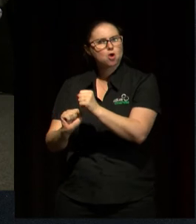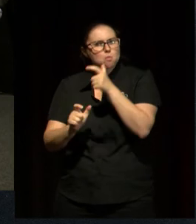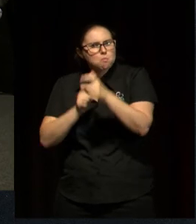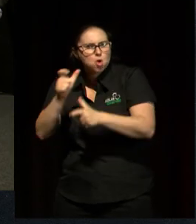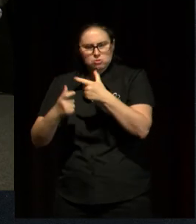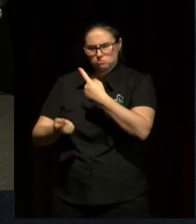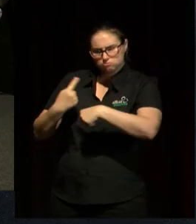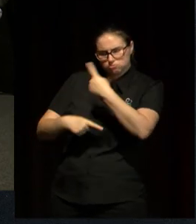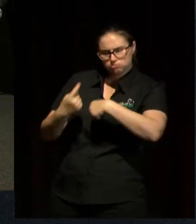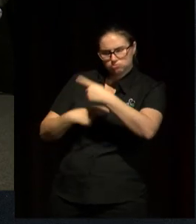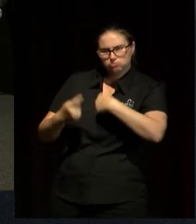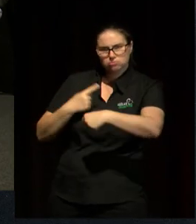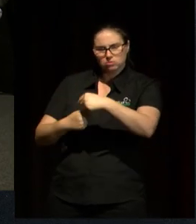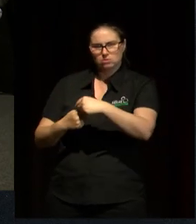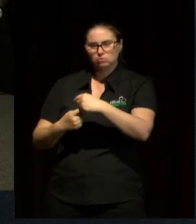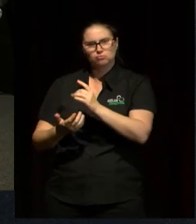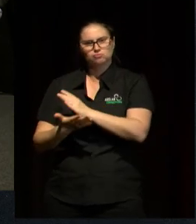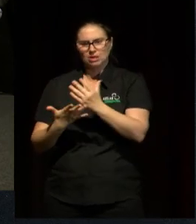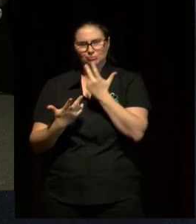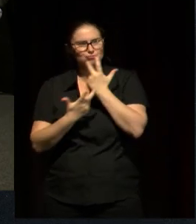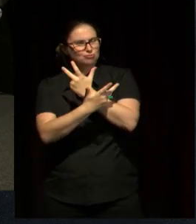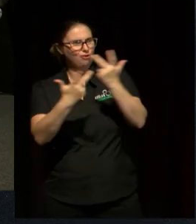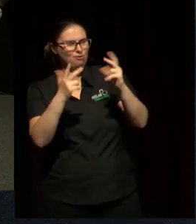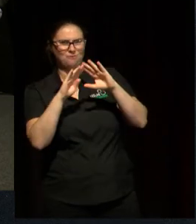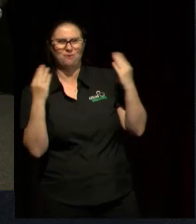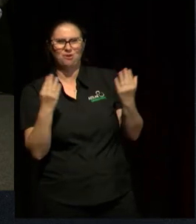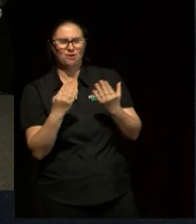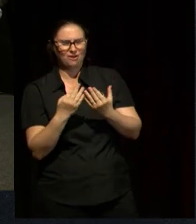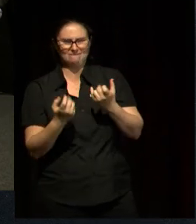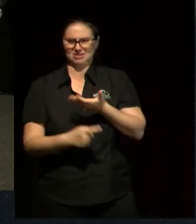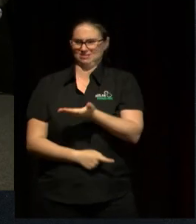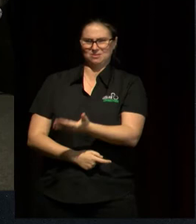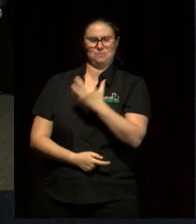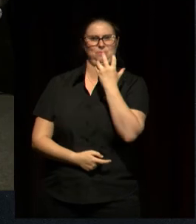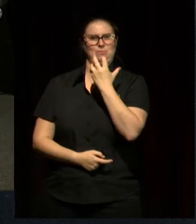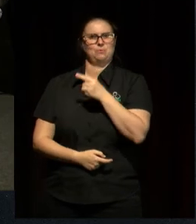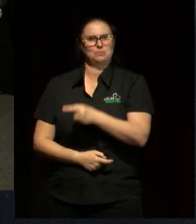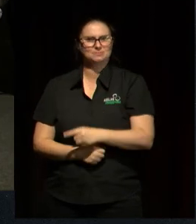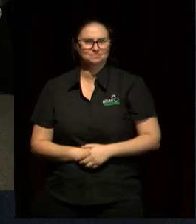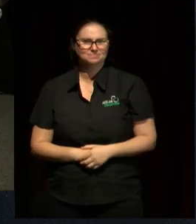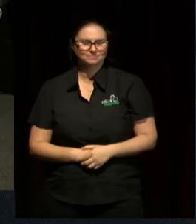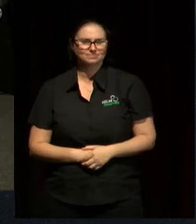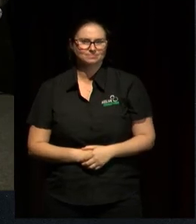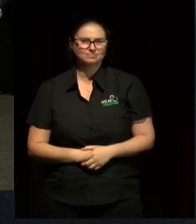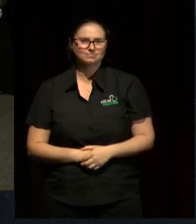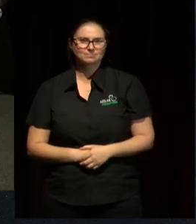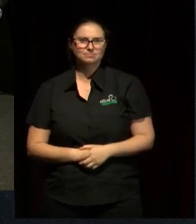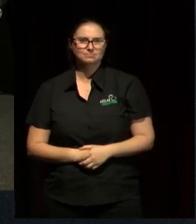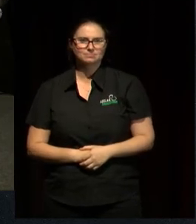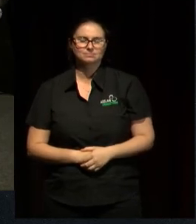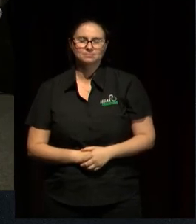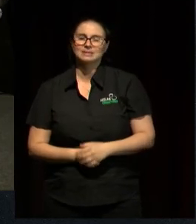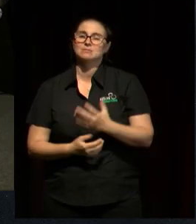children shine their light onto the world. Arguably, there's no child of the past couple of years more